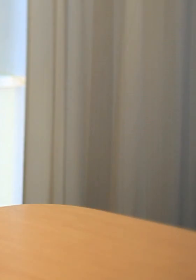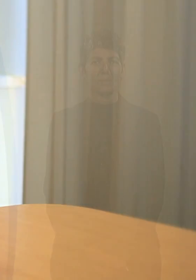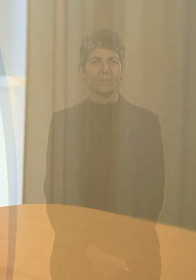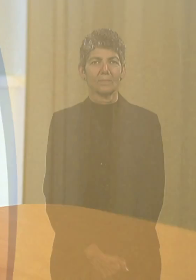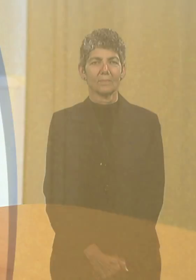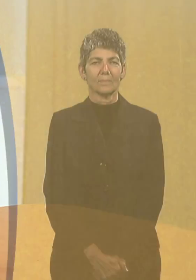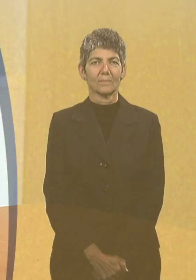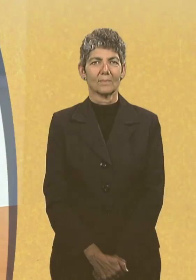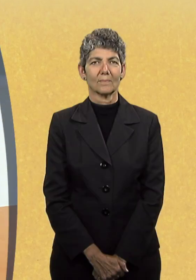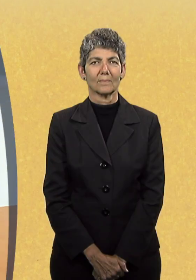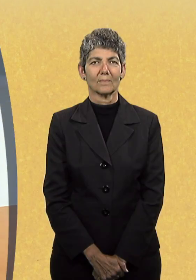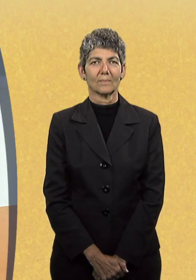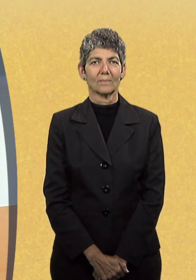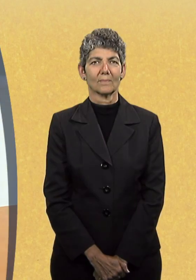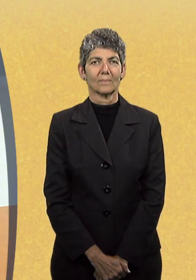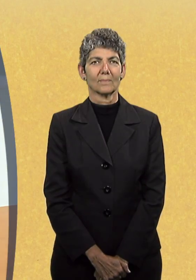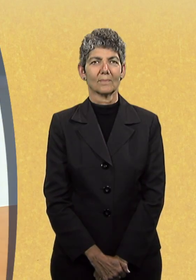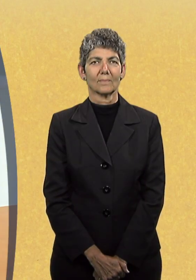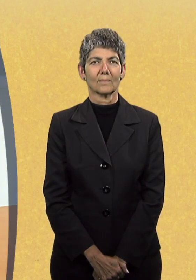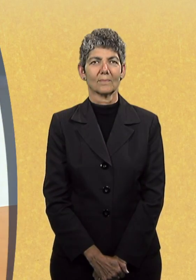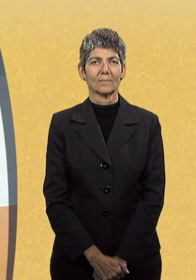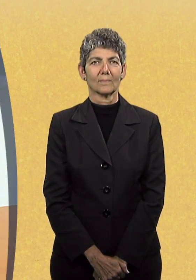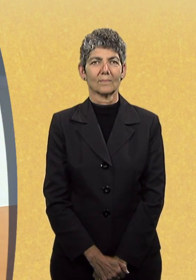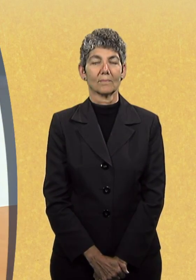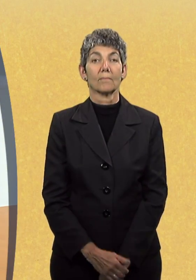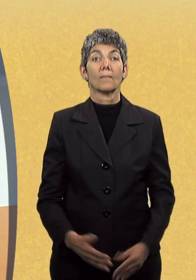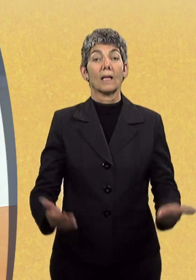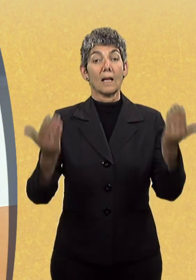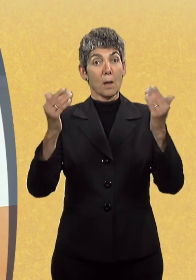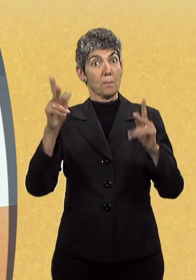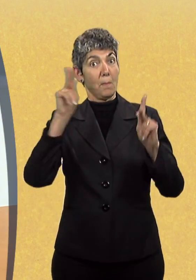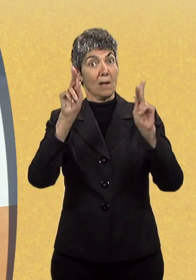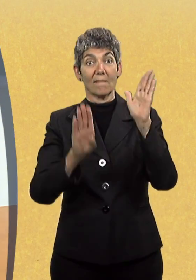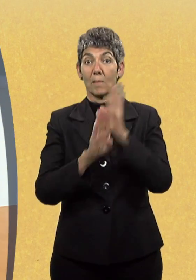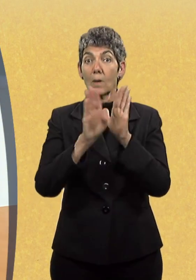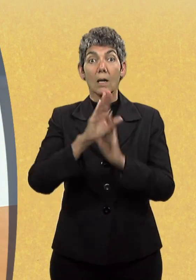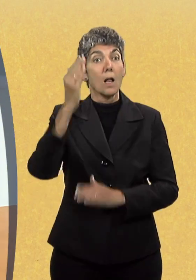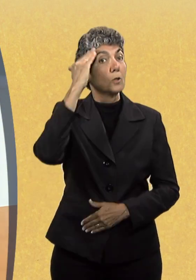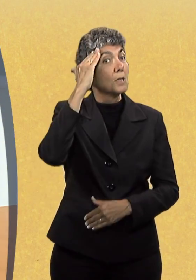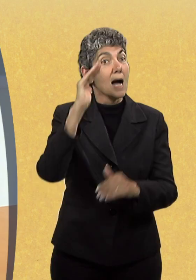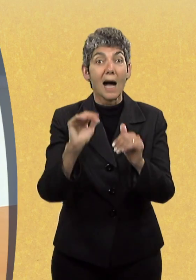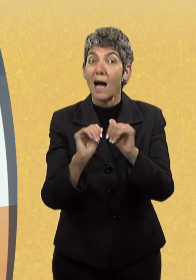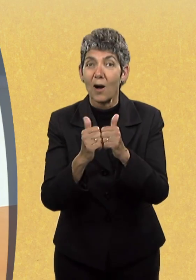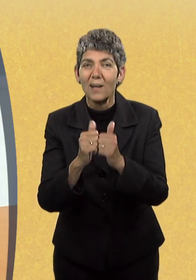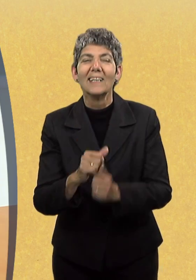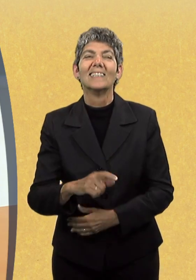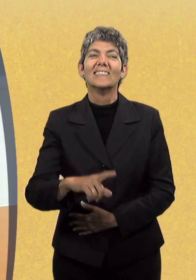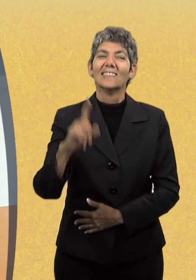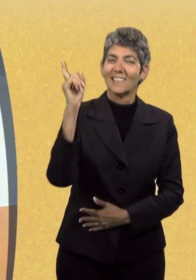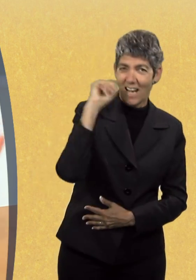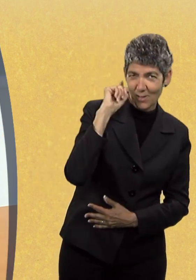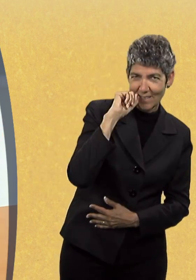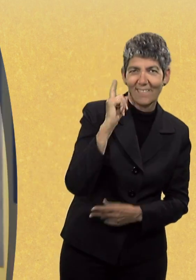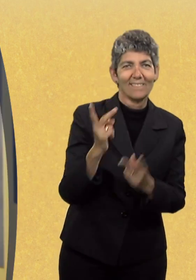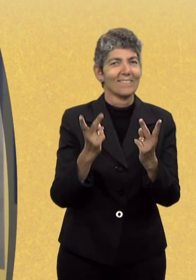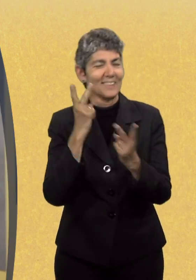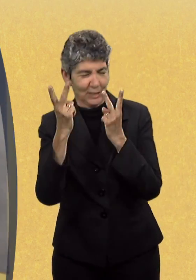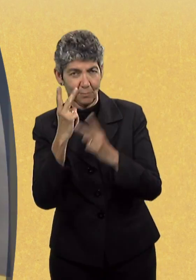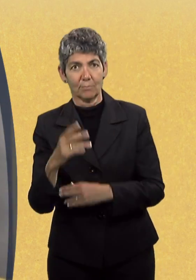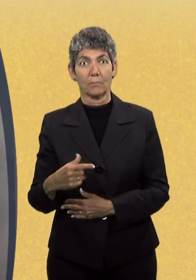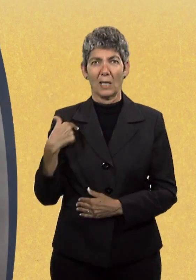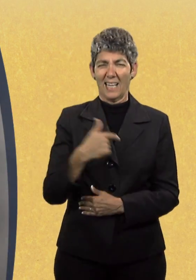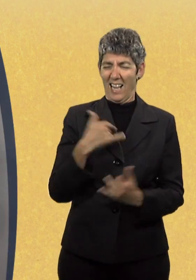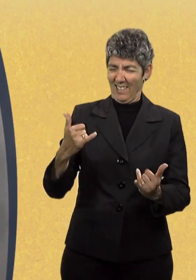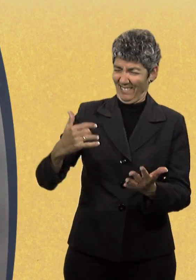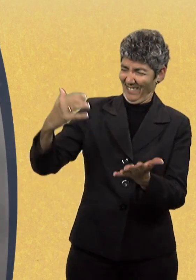We use the existence of sign language and deaf people and deaf culture as an exciting window